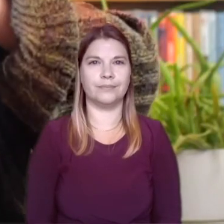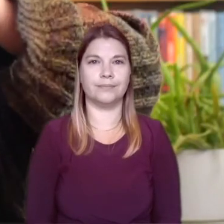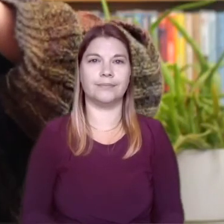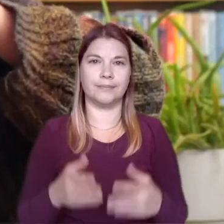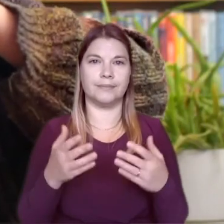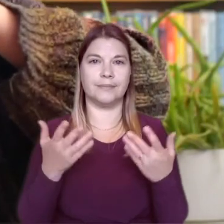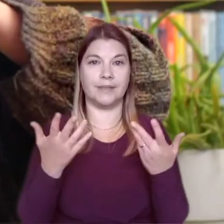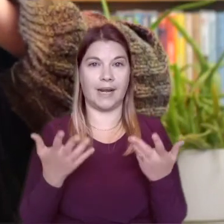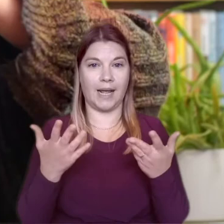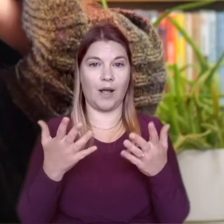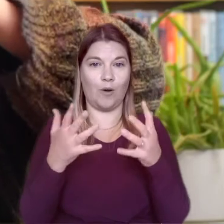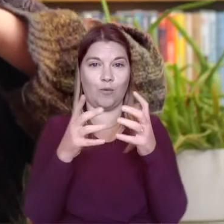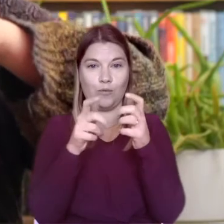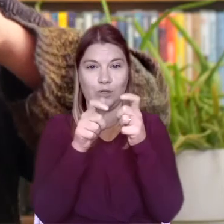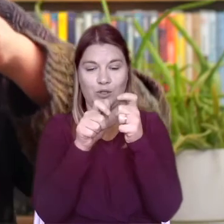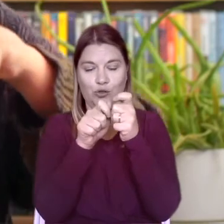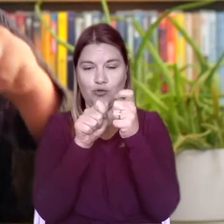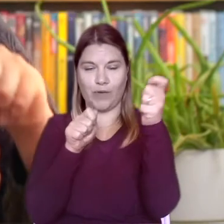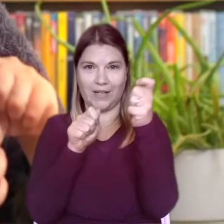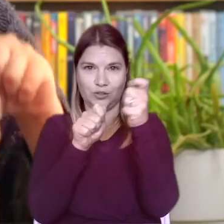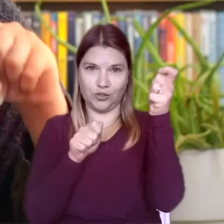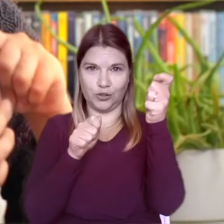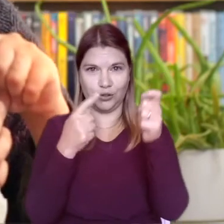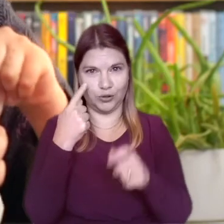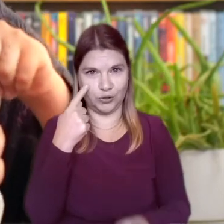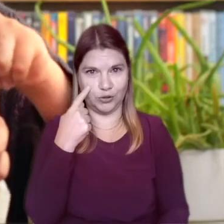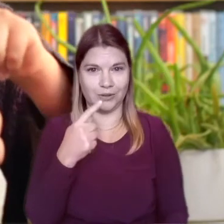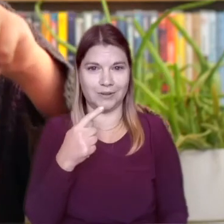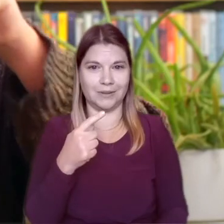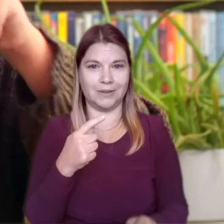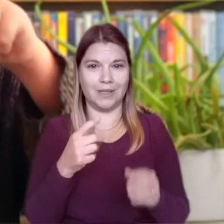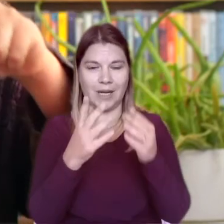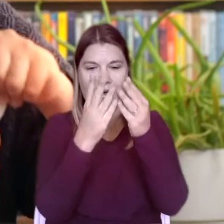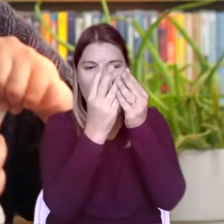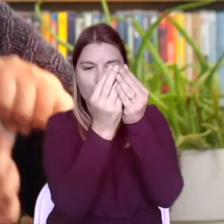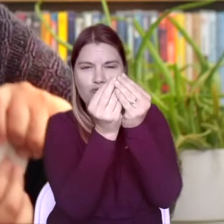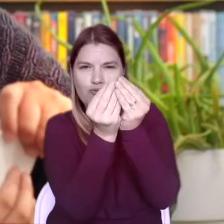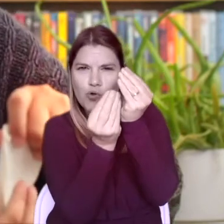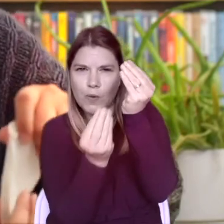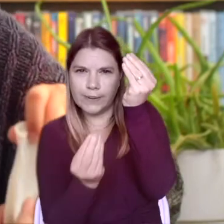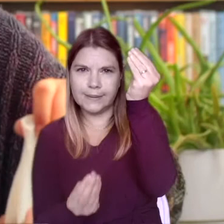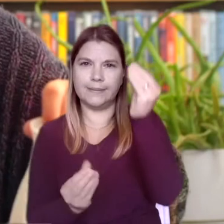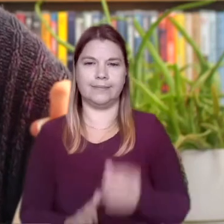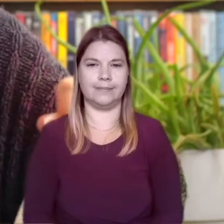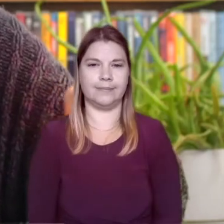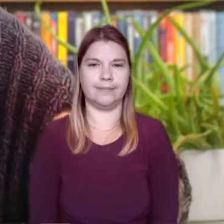next I'll stretch the glove lightly with my fingers then drag my fingertips down the length of the glove